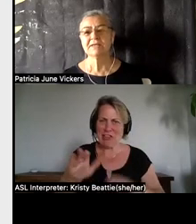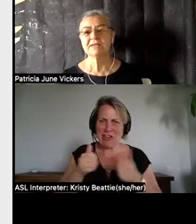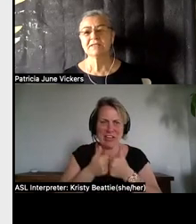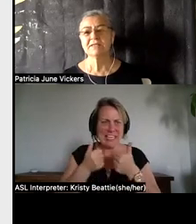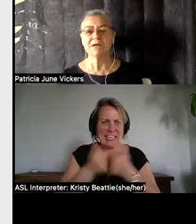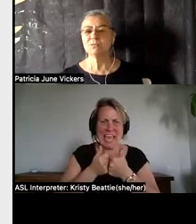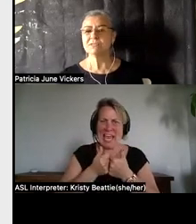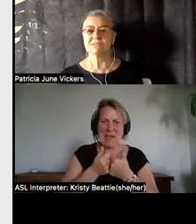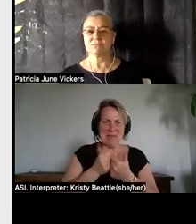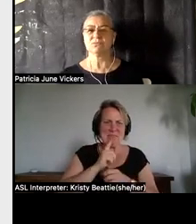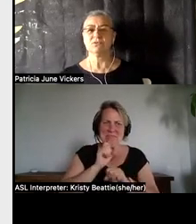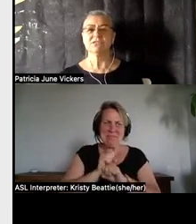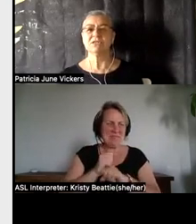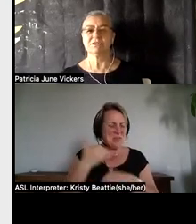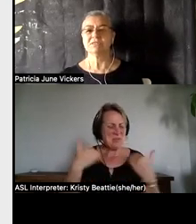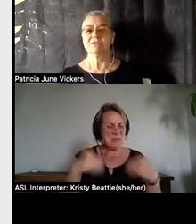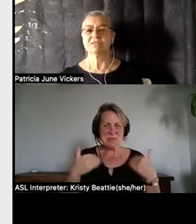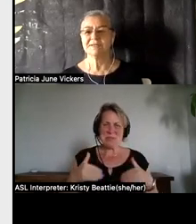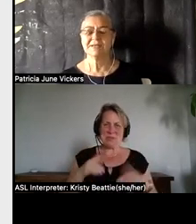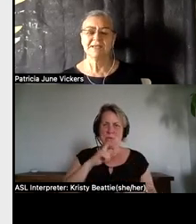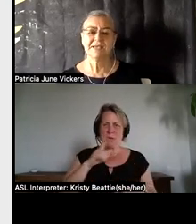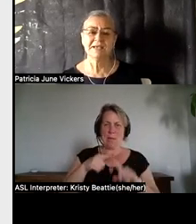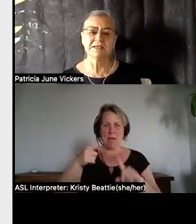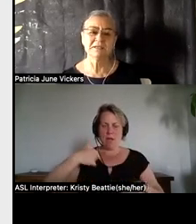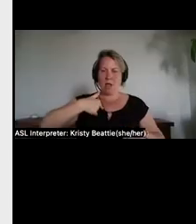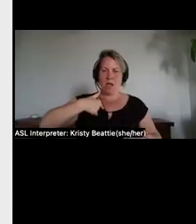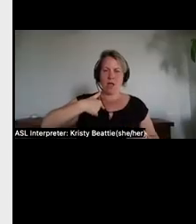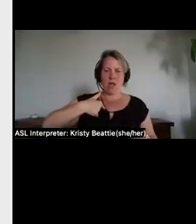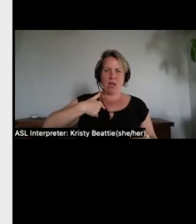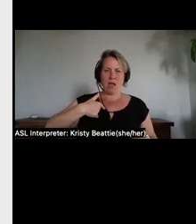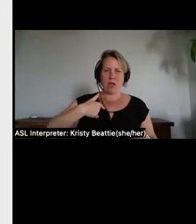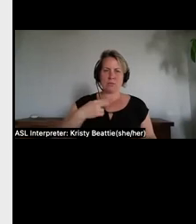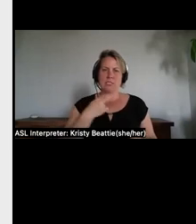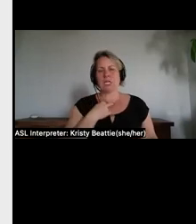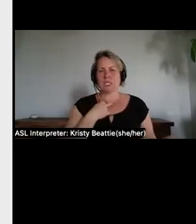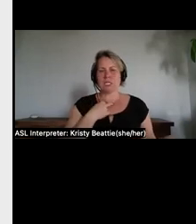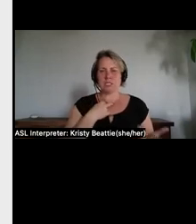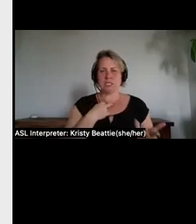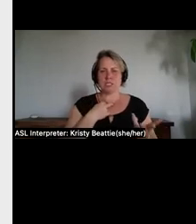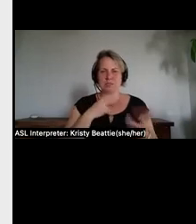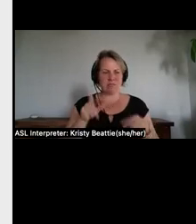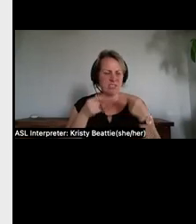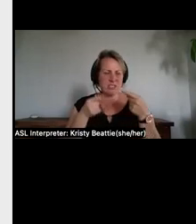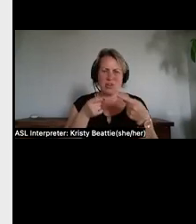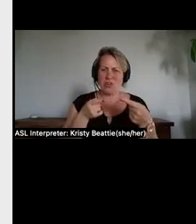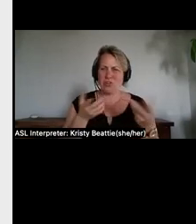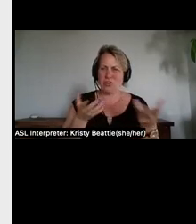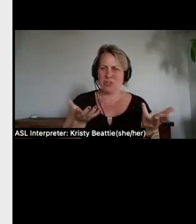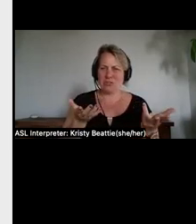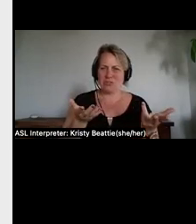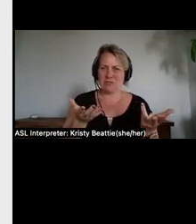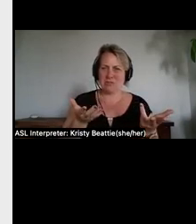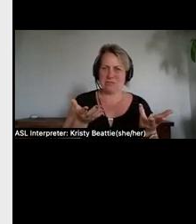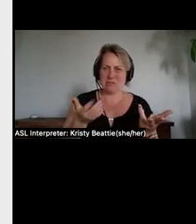and i was rigid and then i that's when i saw that